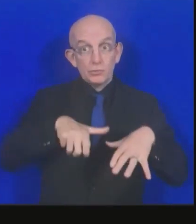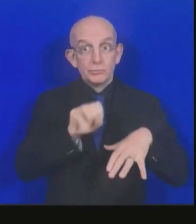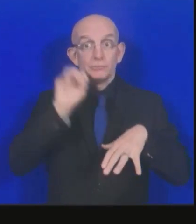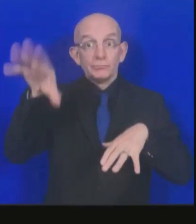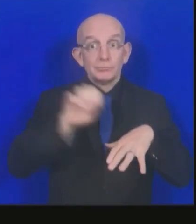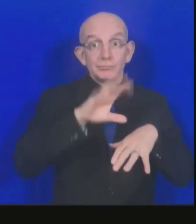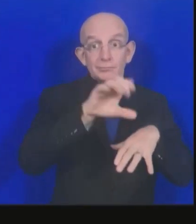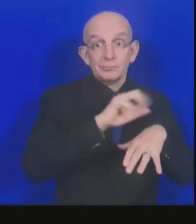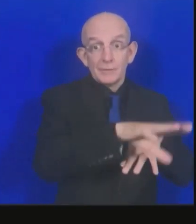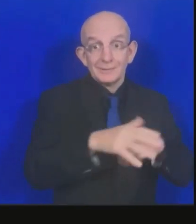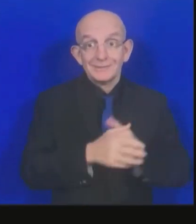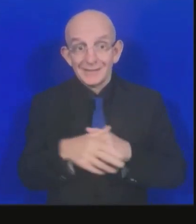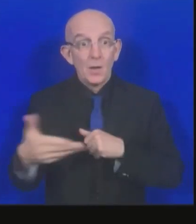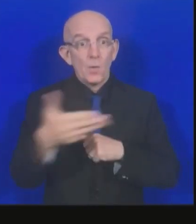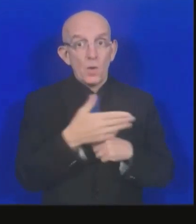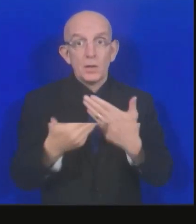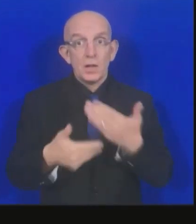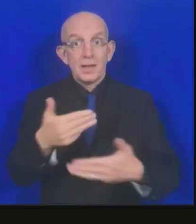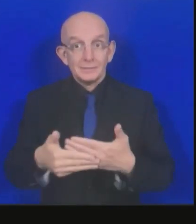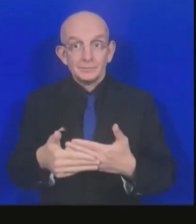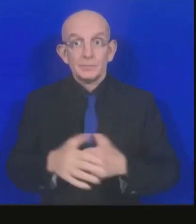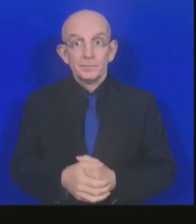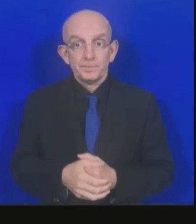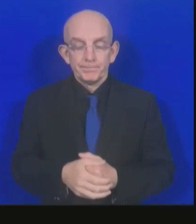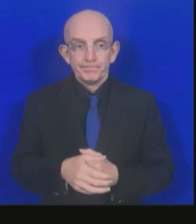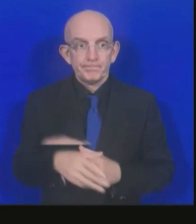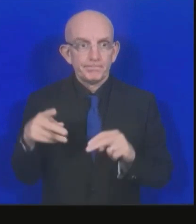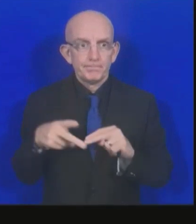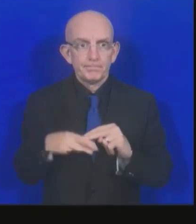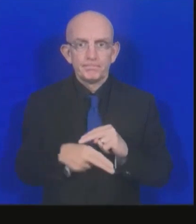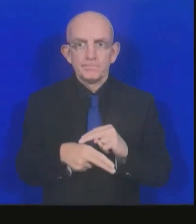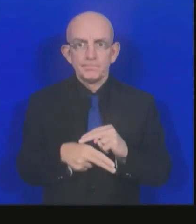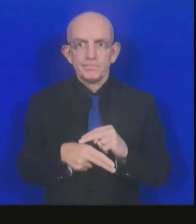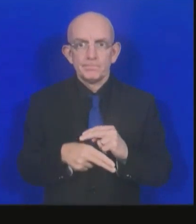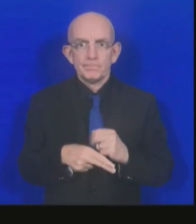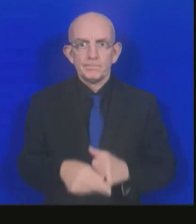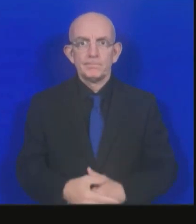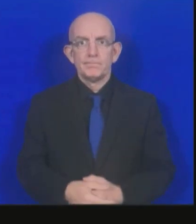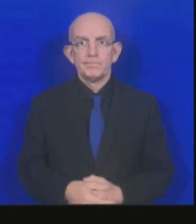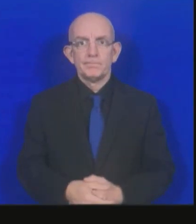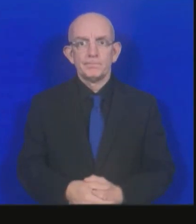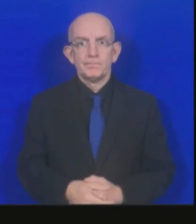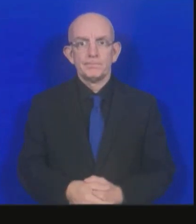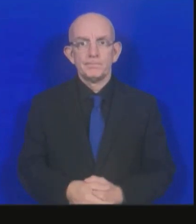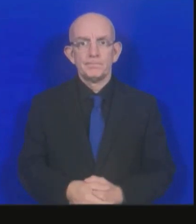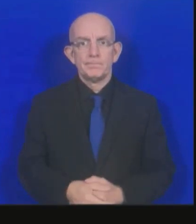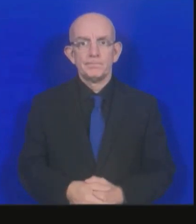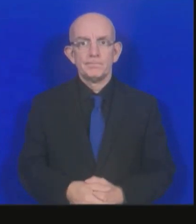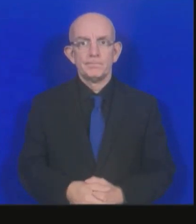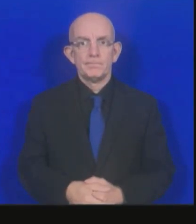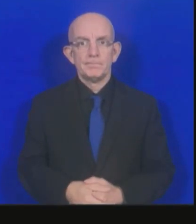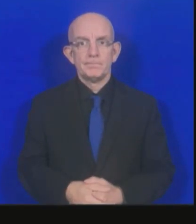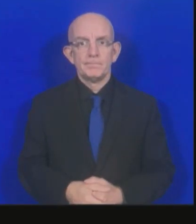we can't rush into it. What is the relief that we can give people? There, I would recommend President